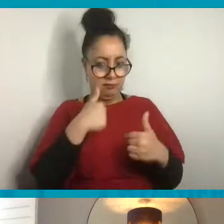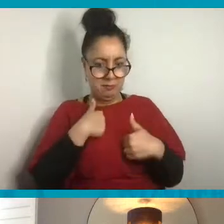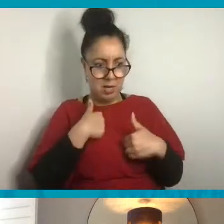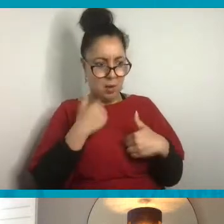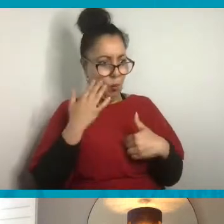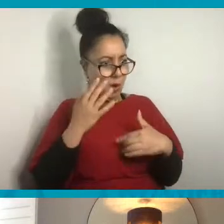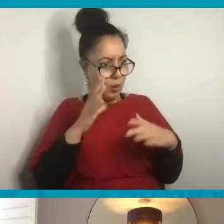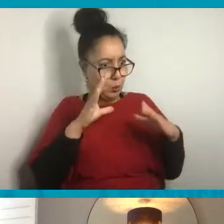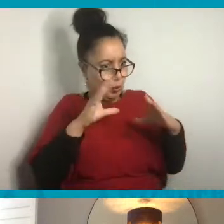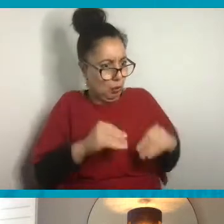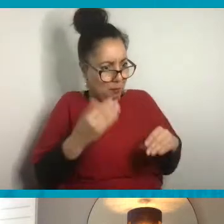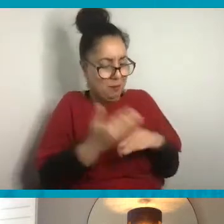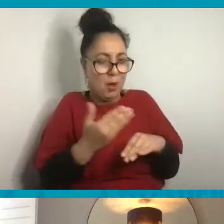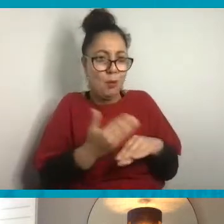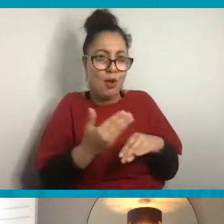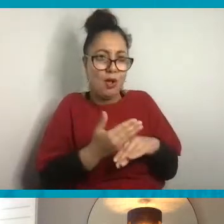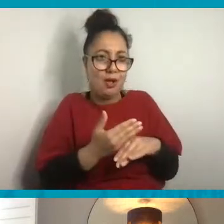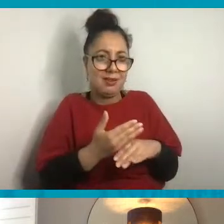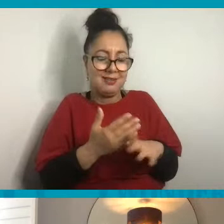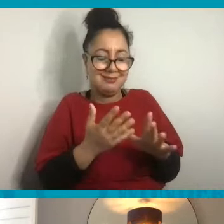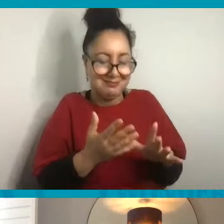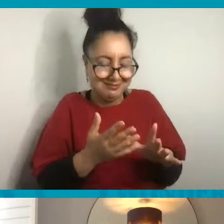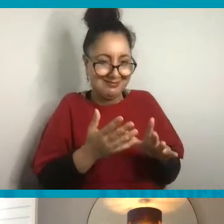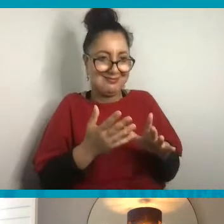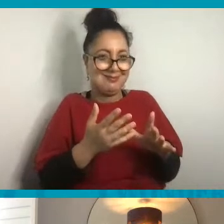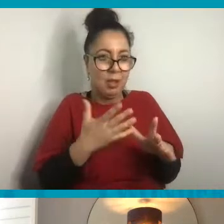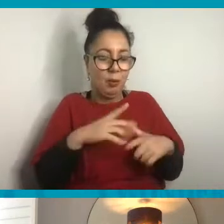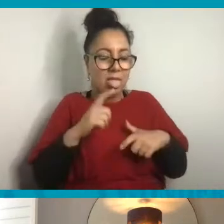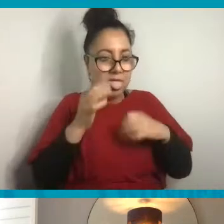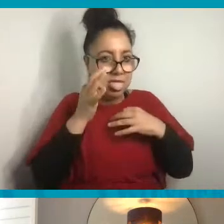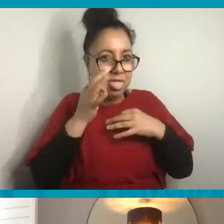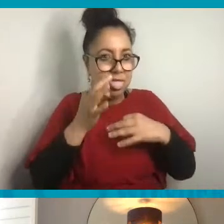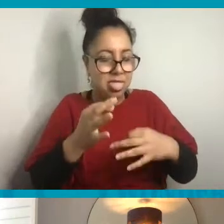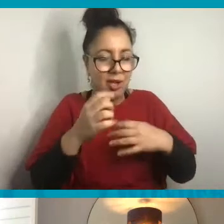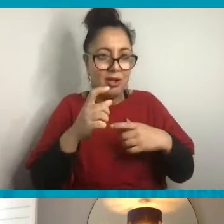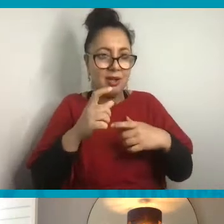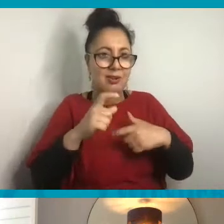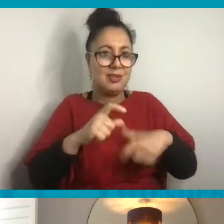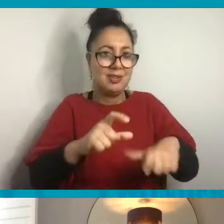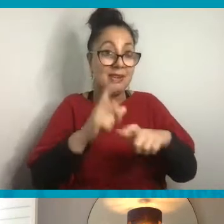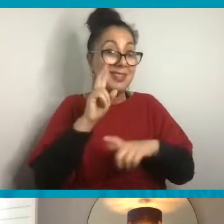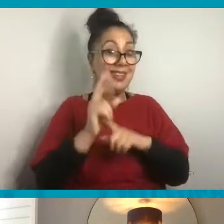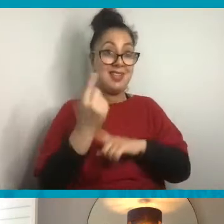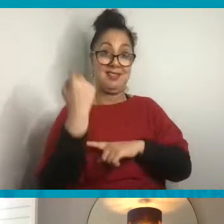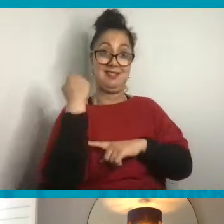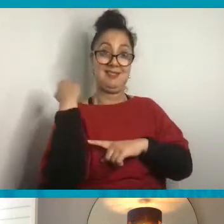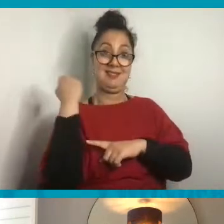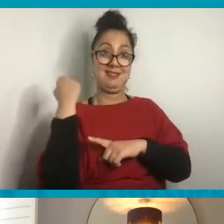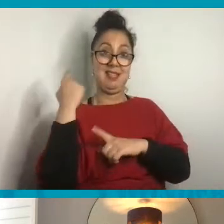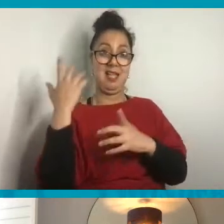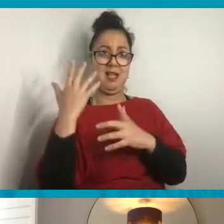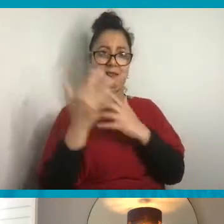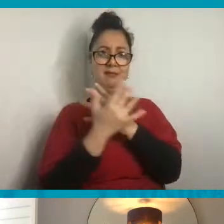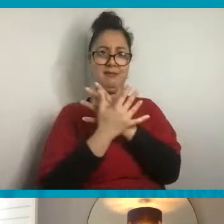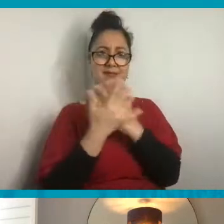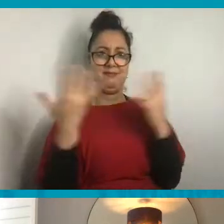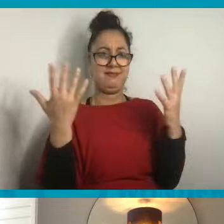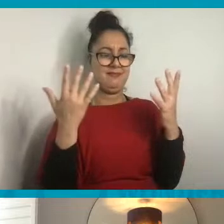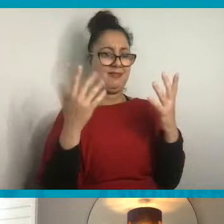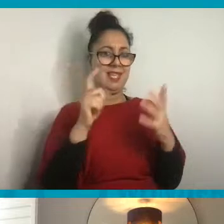as well. And I find that quite a challenge. You'll see my studio behind me, there's a big piece of this